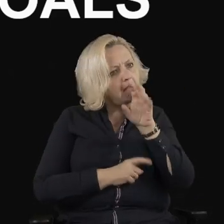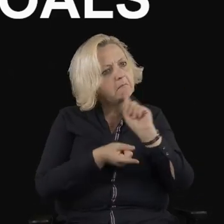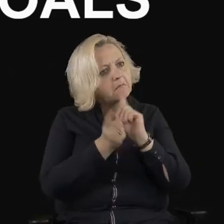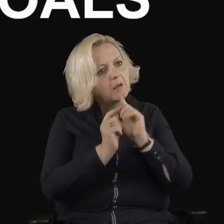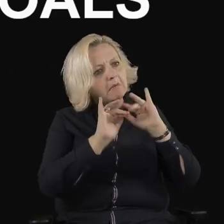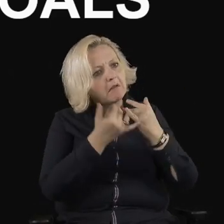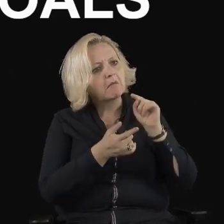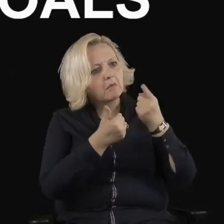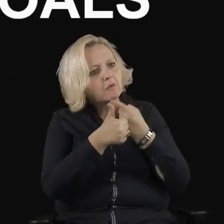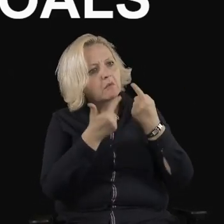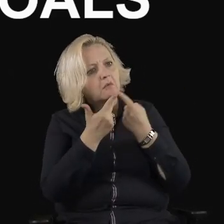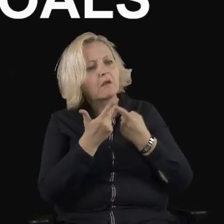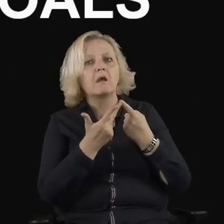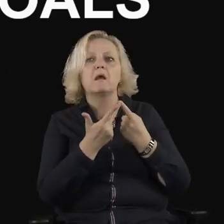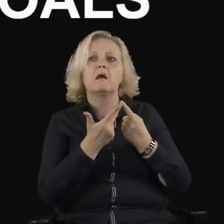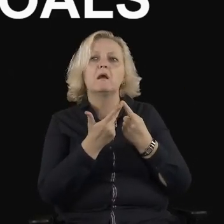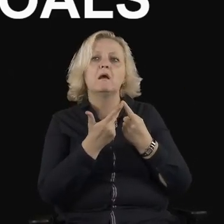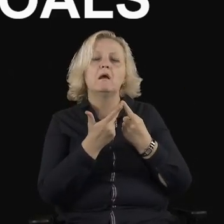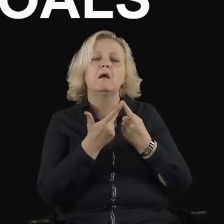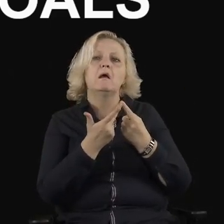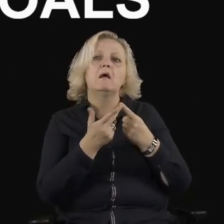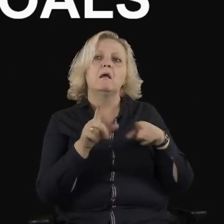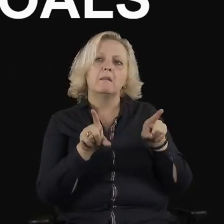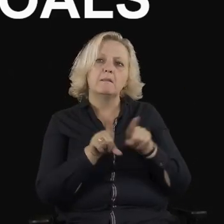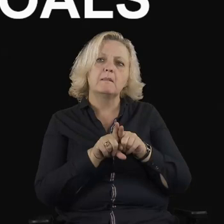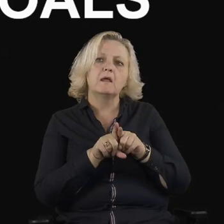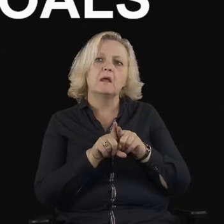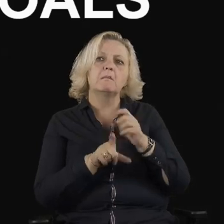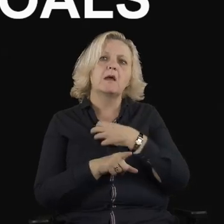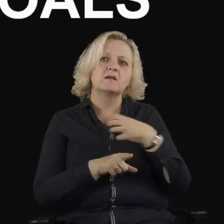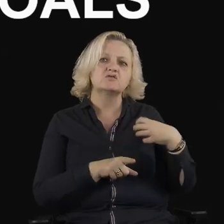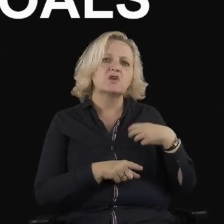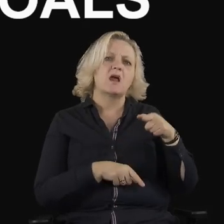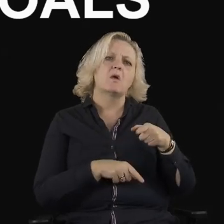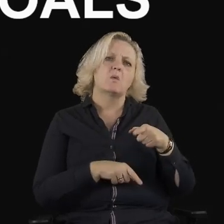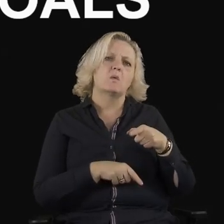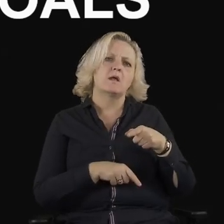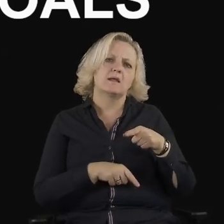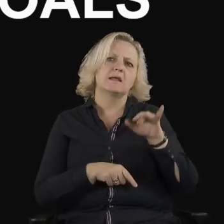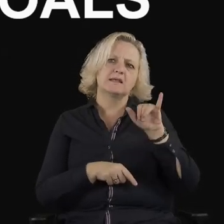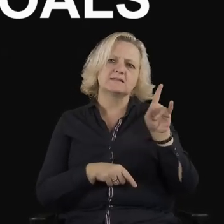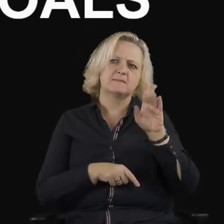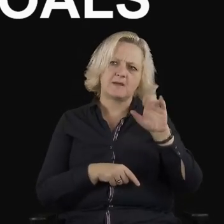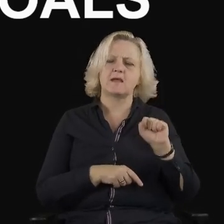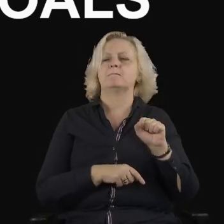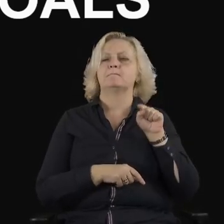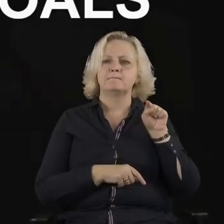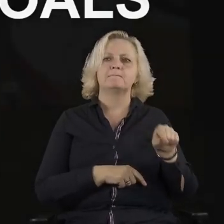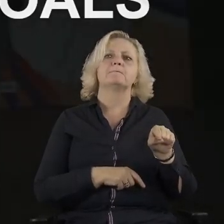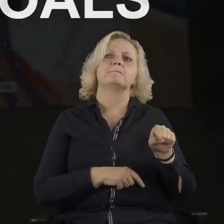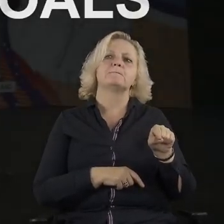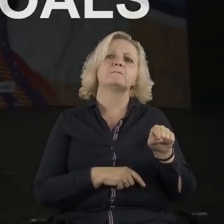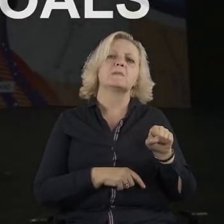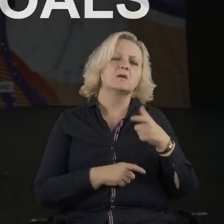continuously and publicly emphasize the need to report meetings if you are a parliamentarian. The factions would